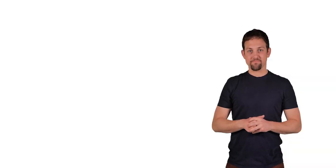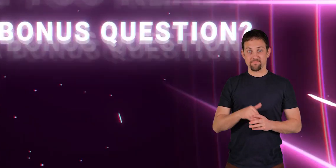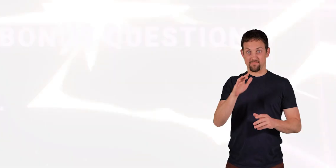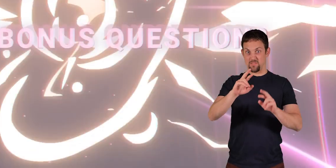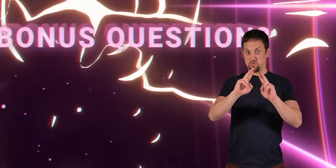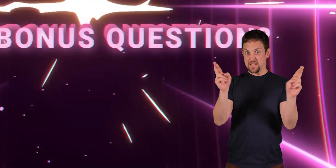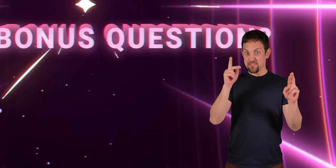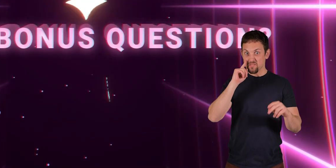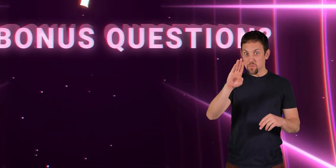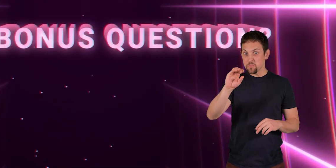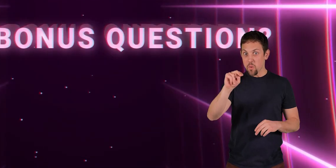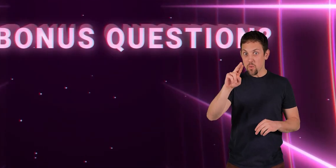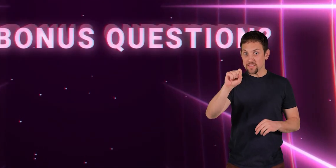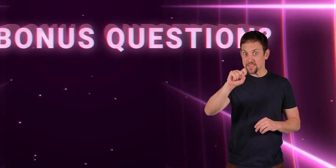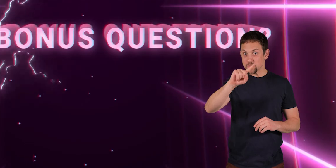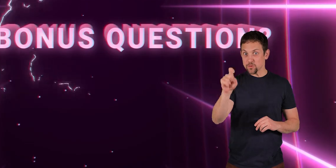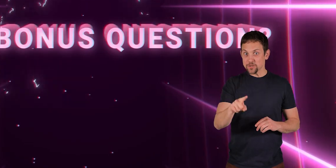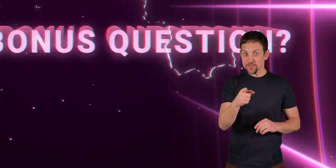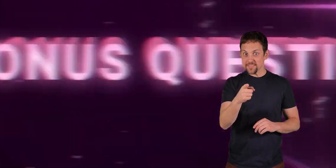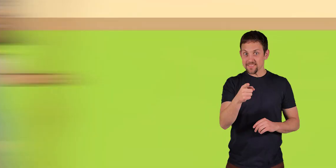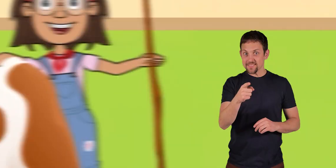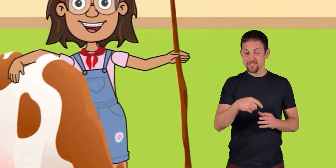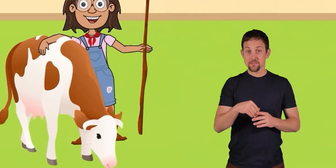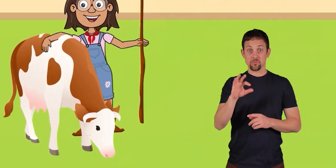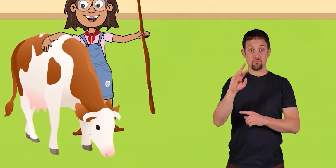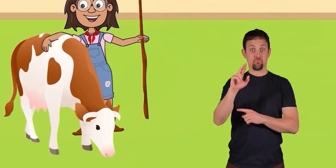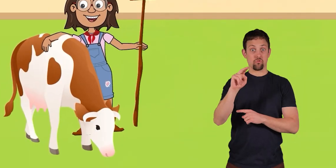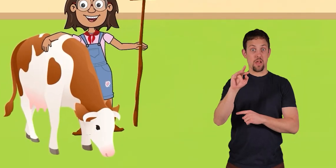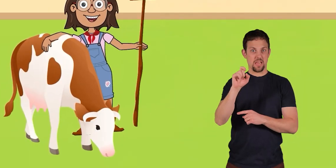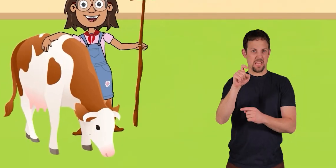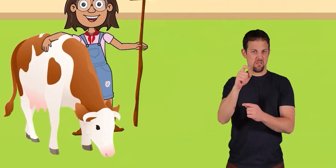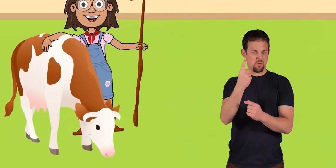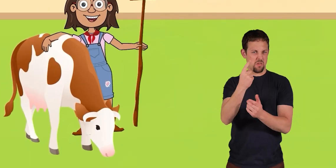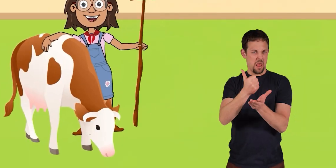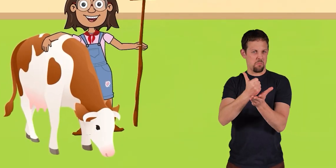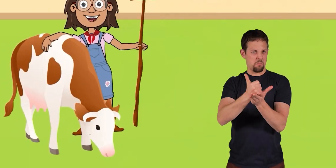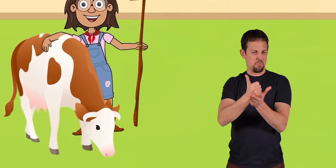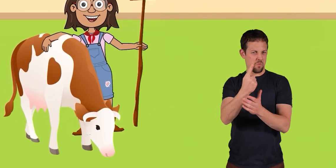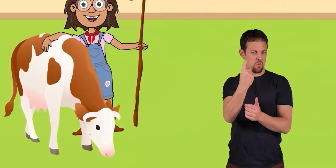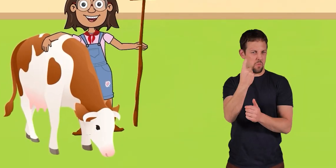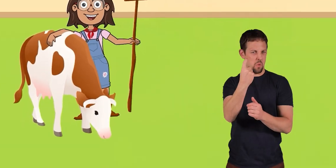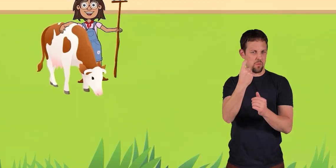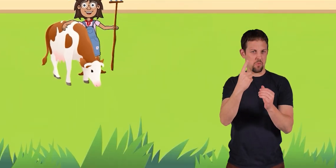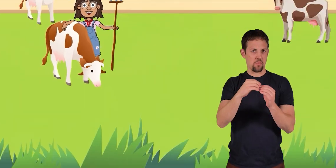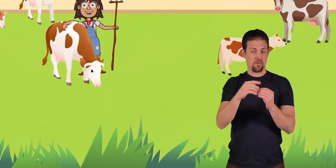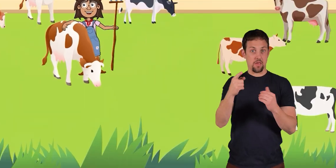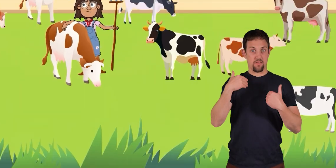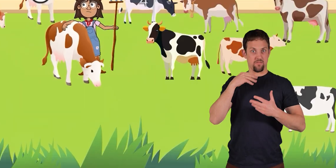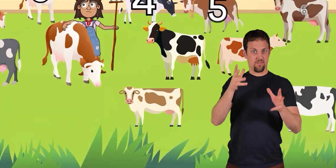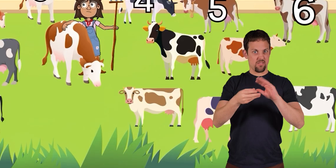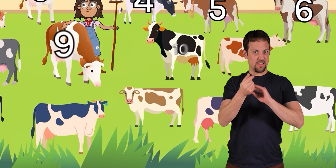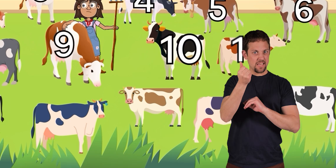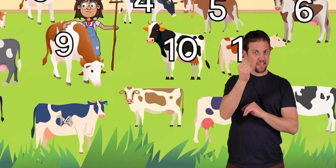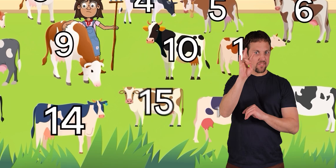Are you ready for a bonus question? Frankie needs our help one last time. She has 17